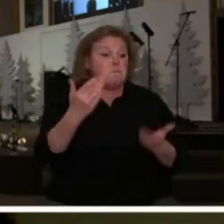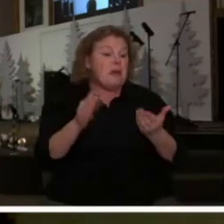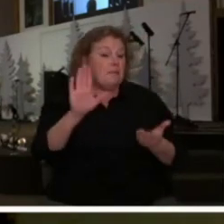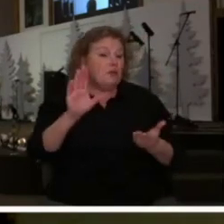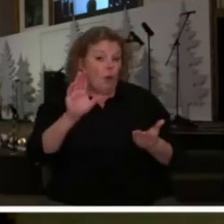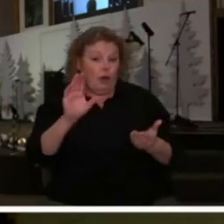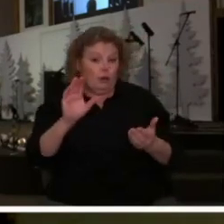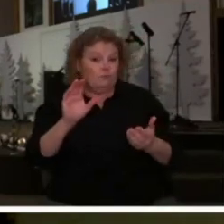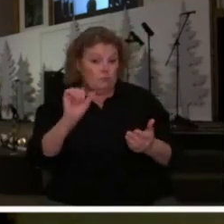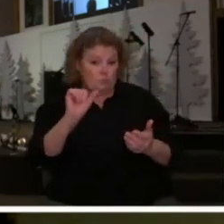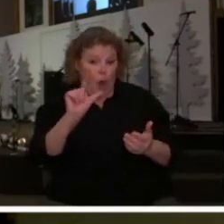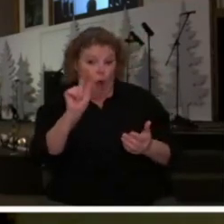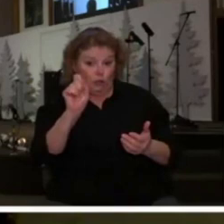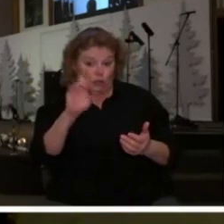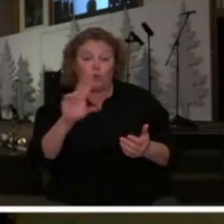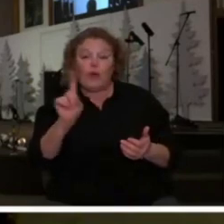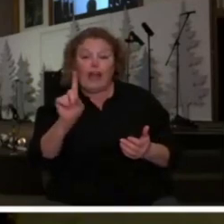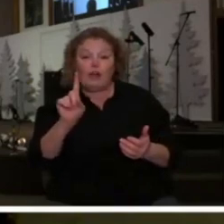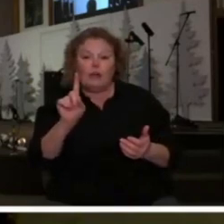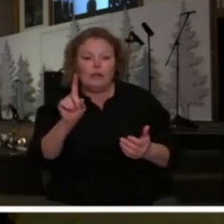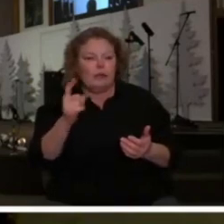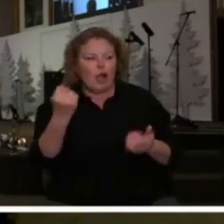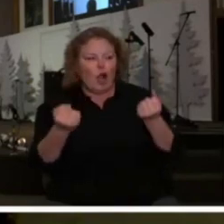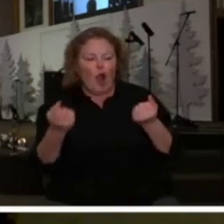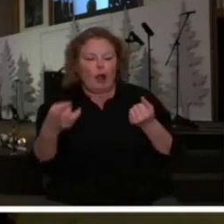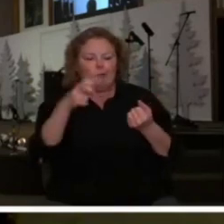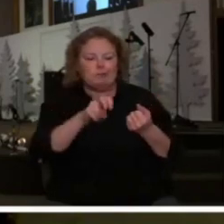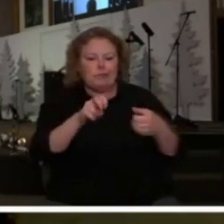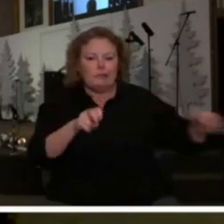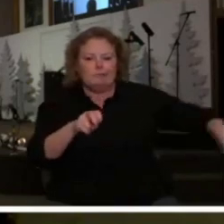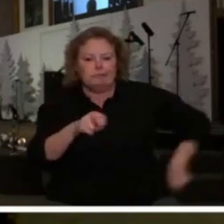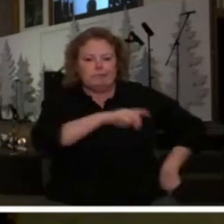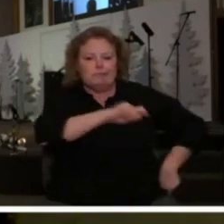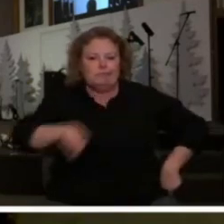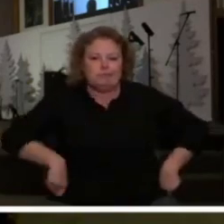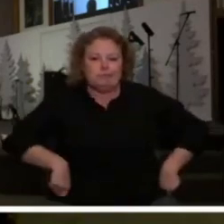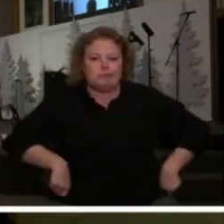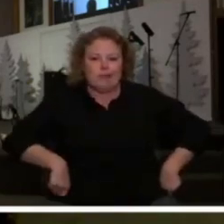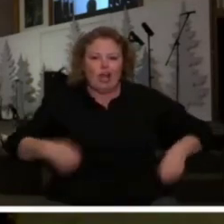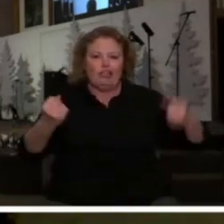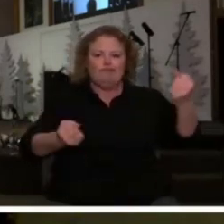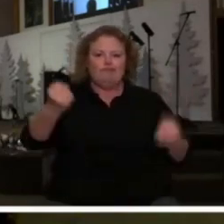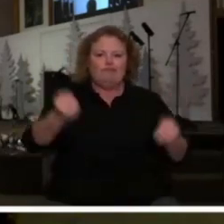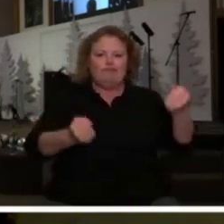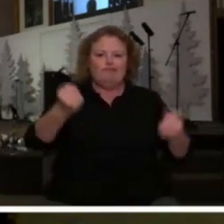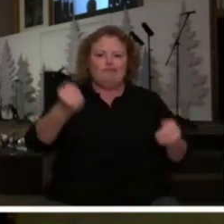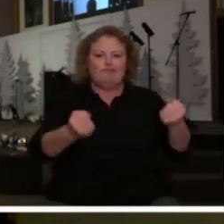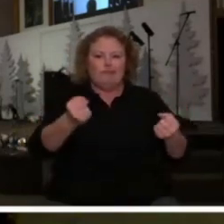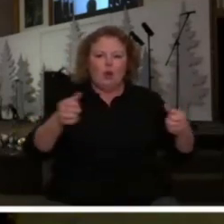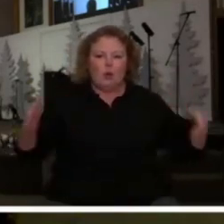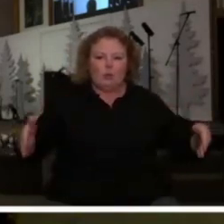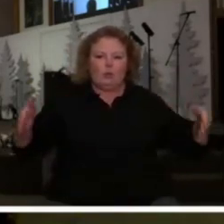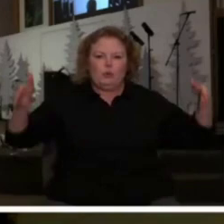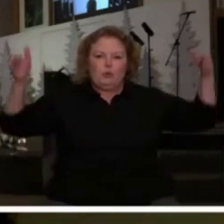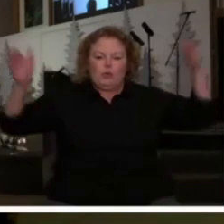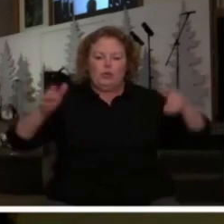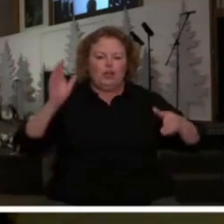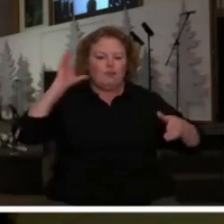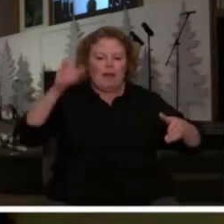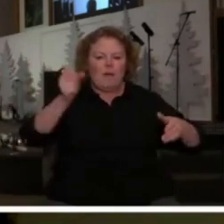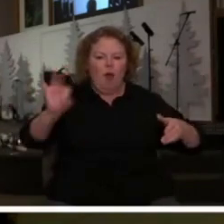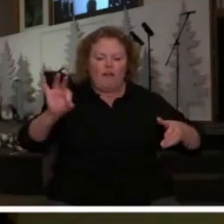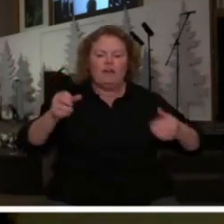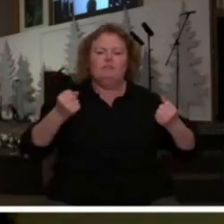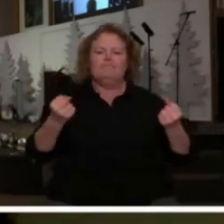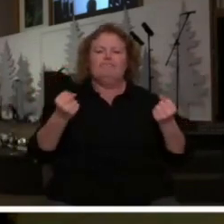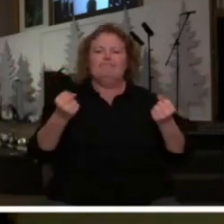steering wheel. It might be the only place that you get to be alone. You get into your car, you close the door, and however the distance is